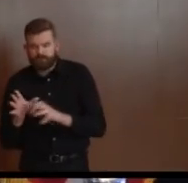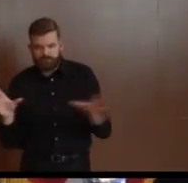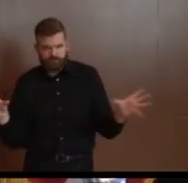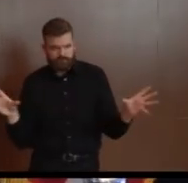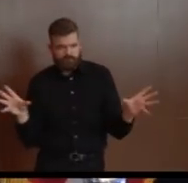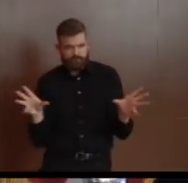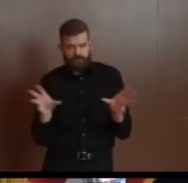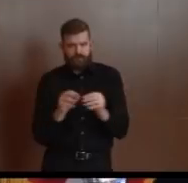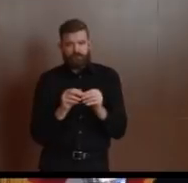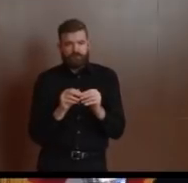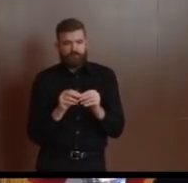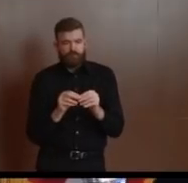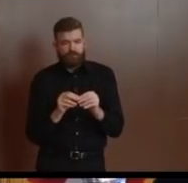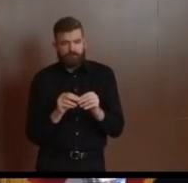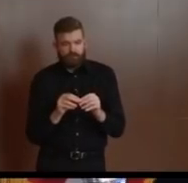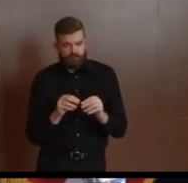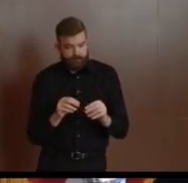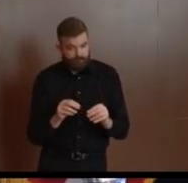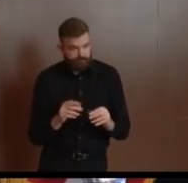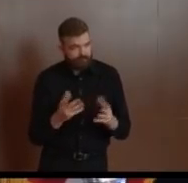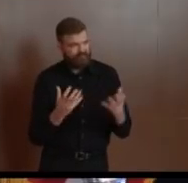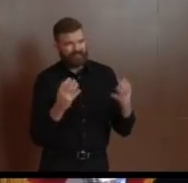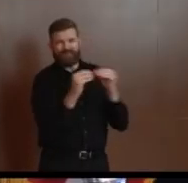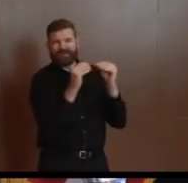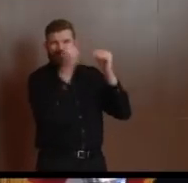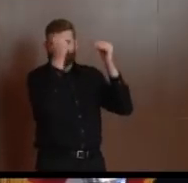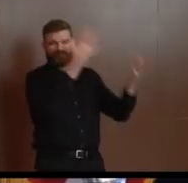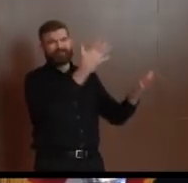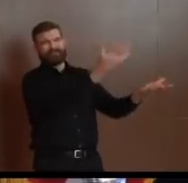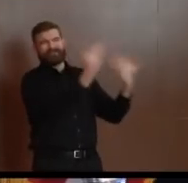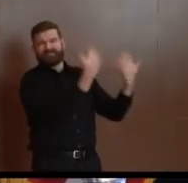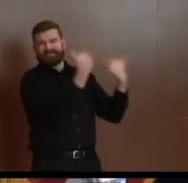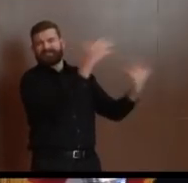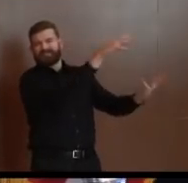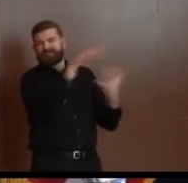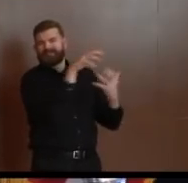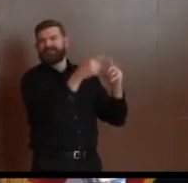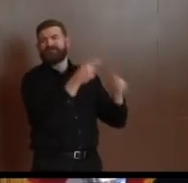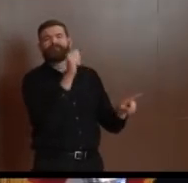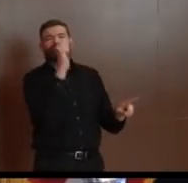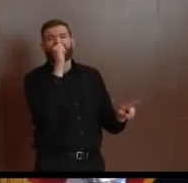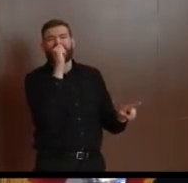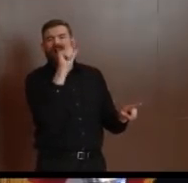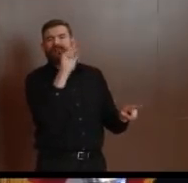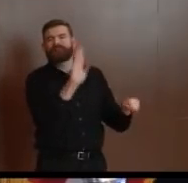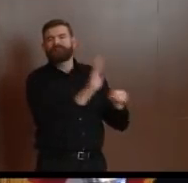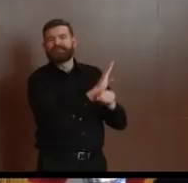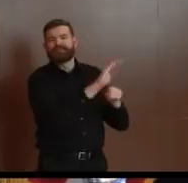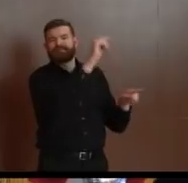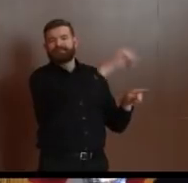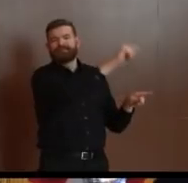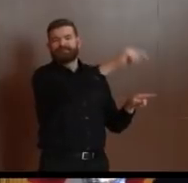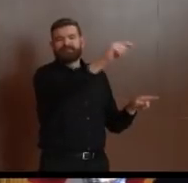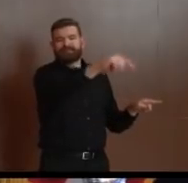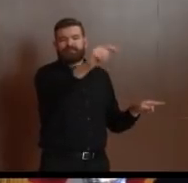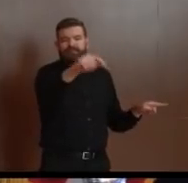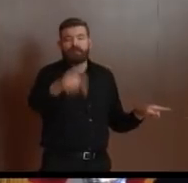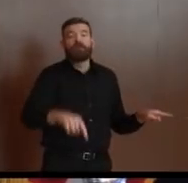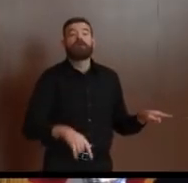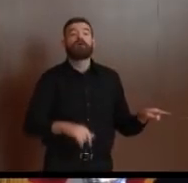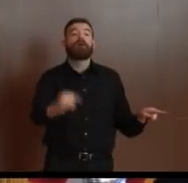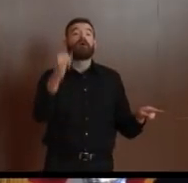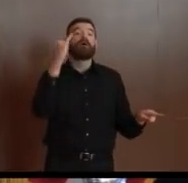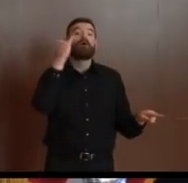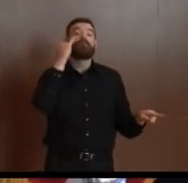of trying to lessen anxiety, I think that's a step toward lessening anxiety. Jared, your name was on that letter. Any particular insight as to why you're